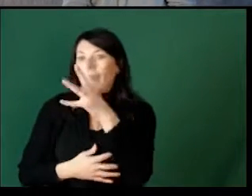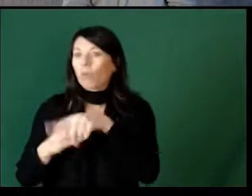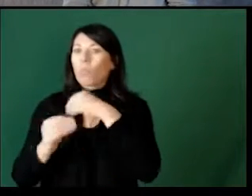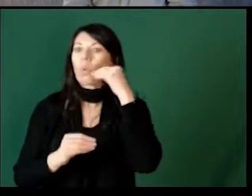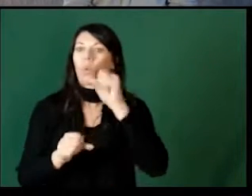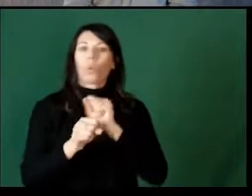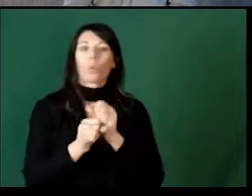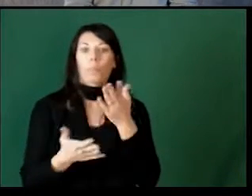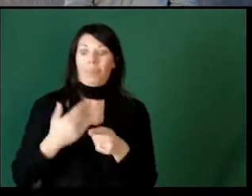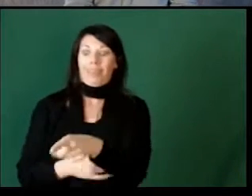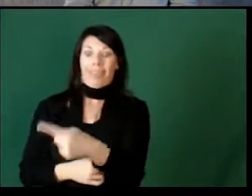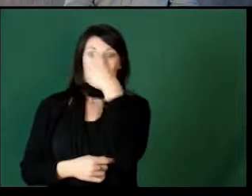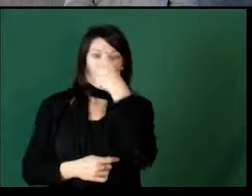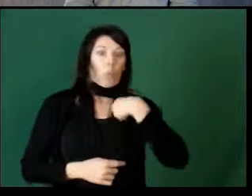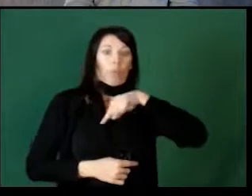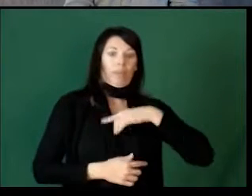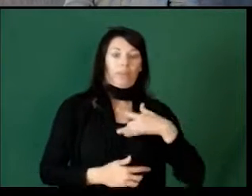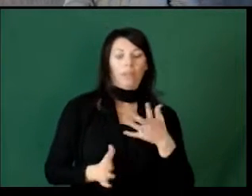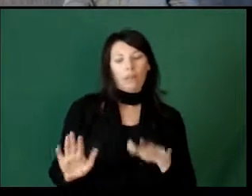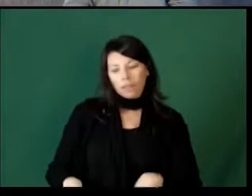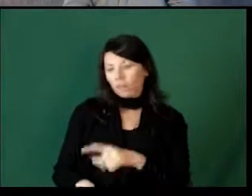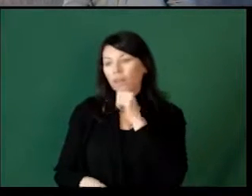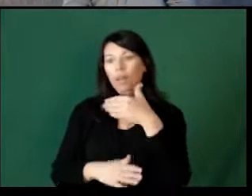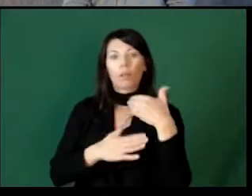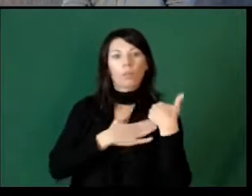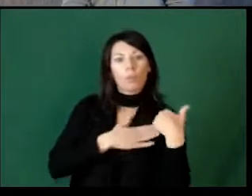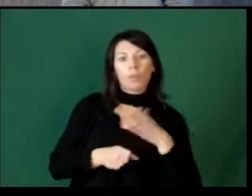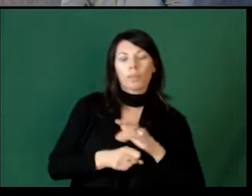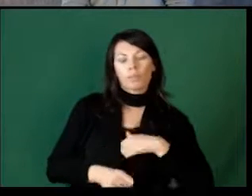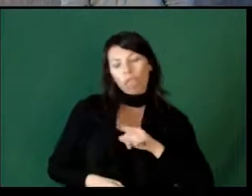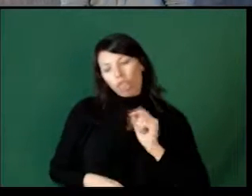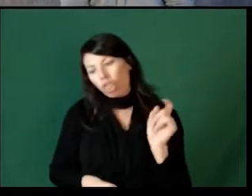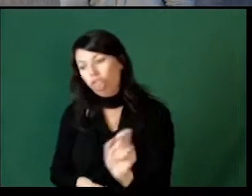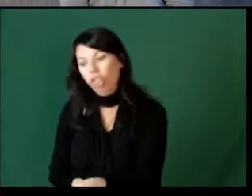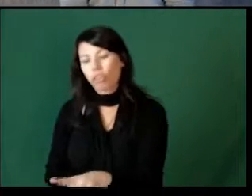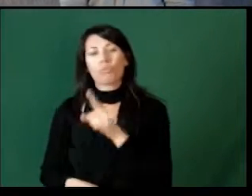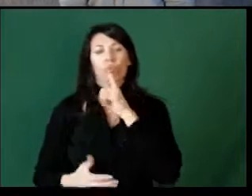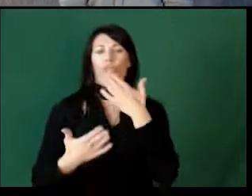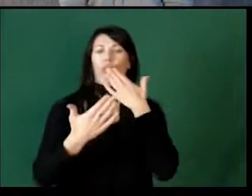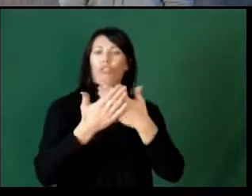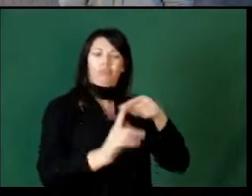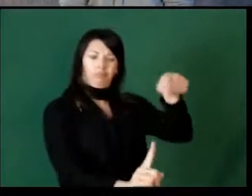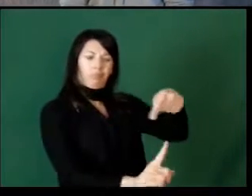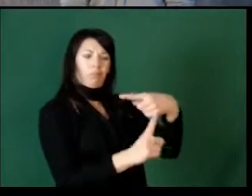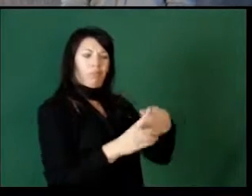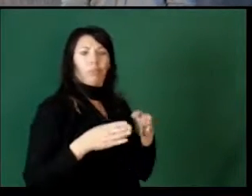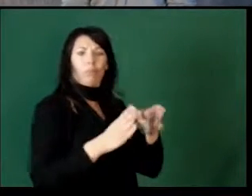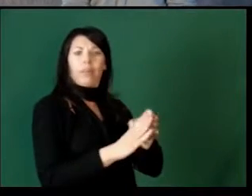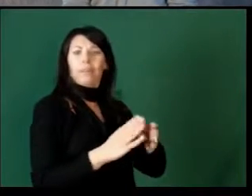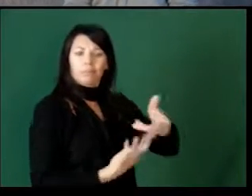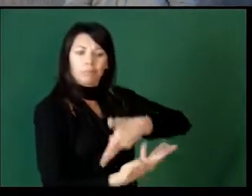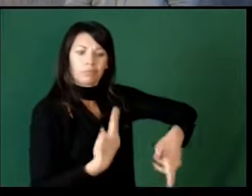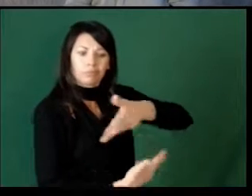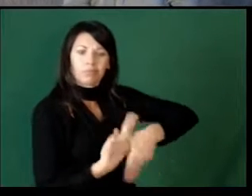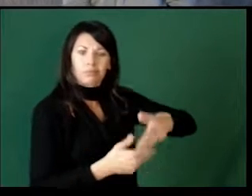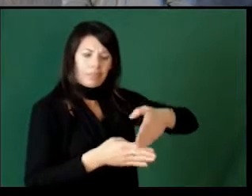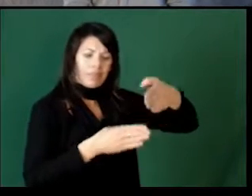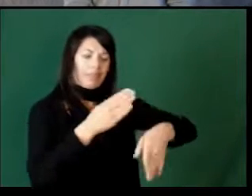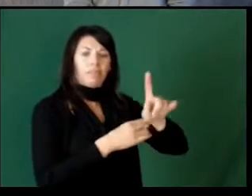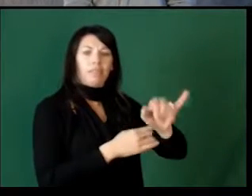or that we don't think they'll be responsible and take care of it. So it's a good positive way to interact with them at the end of the day